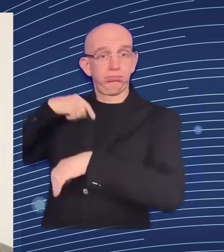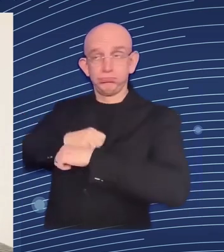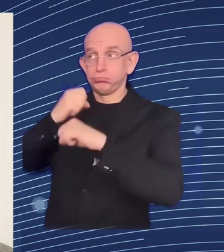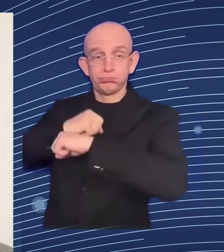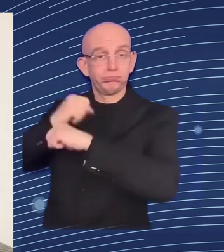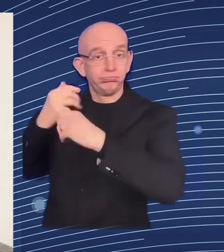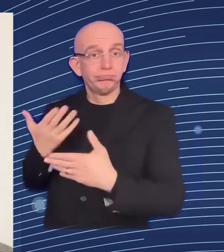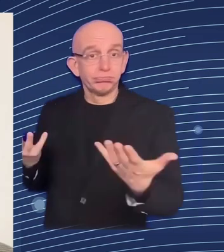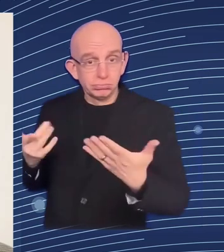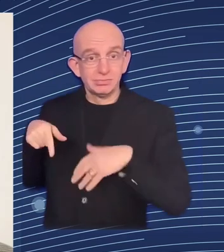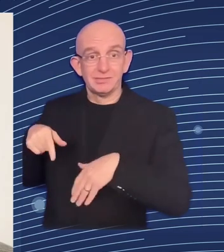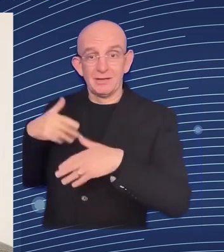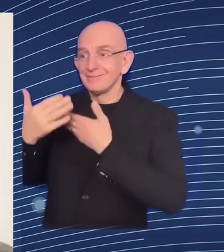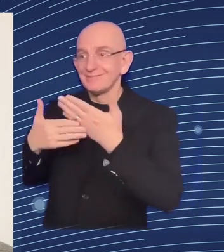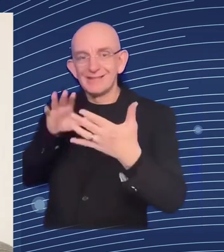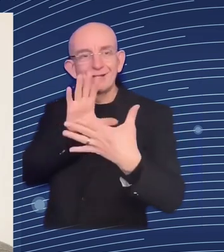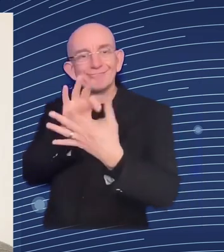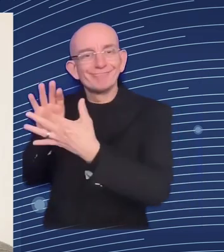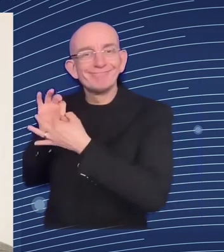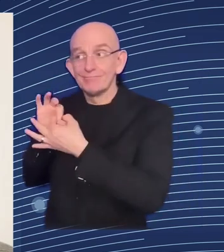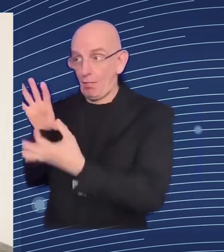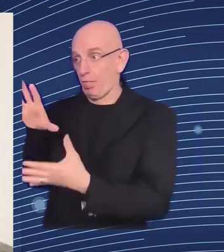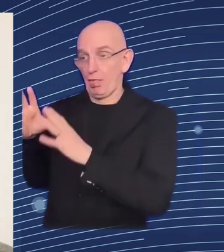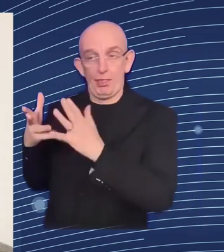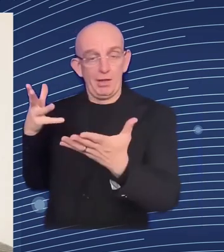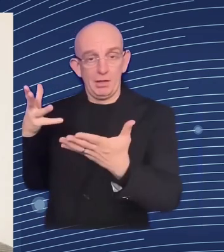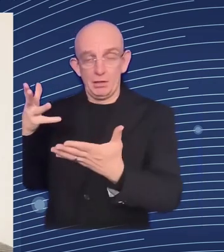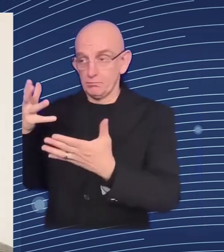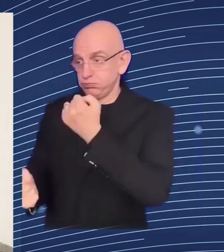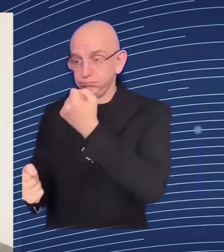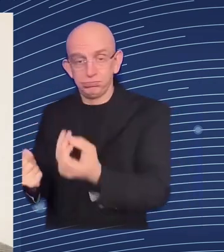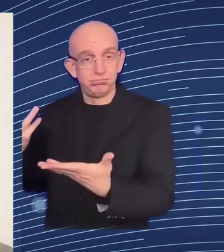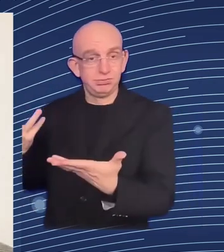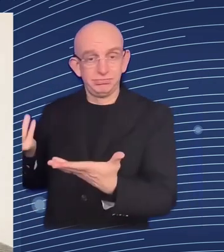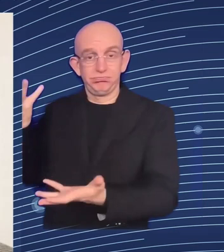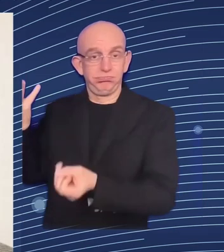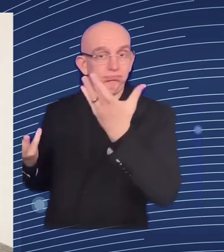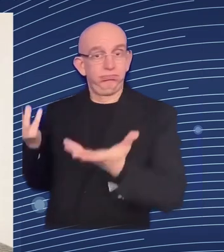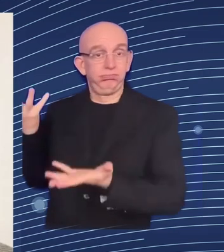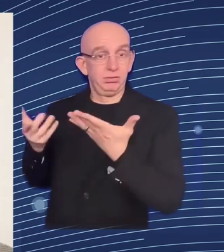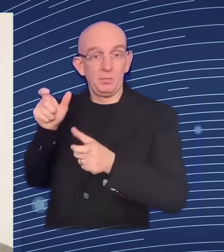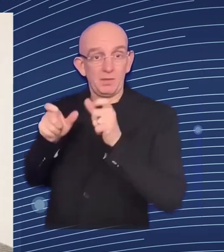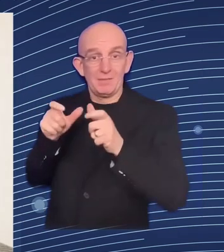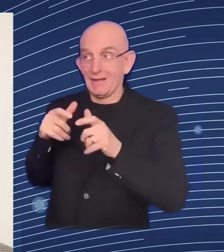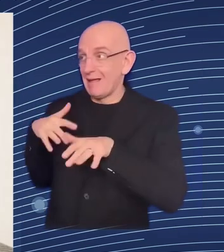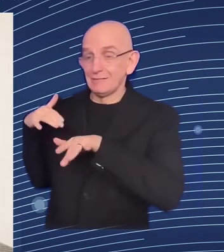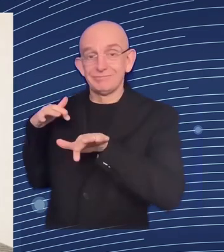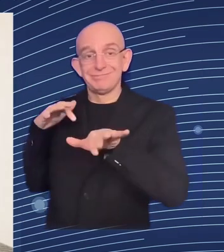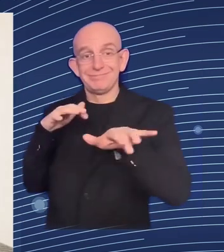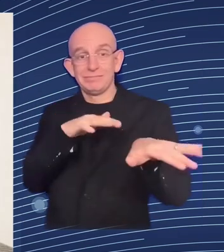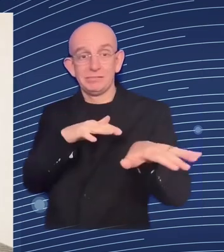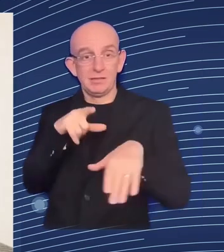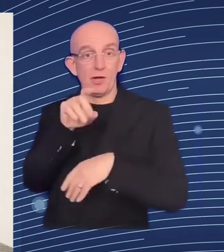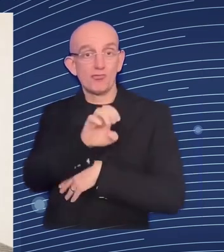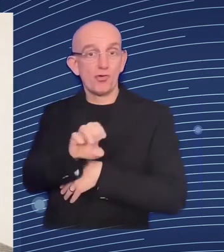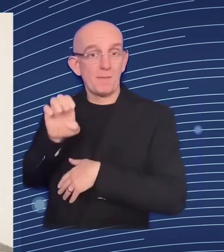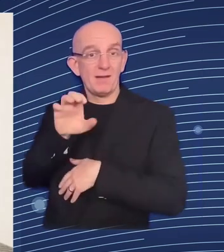reasons to the european union and he also the european union has played a very and is playing a very important role